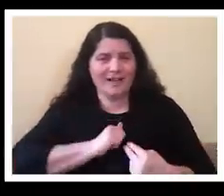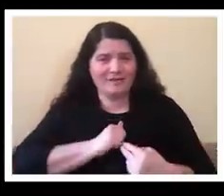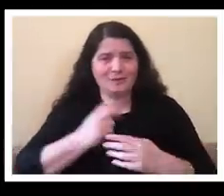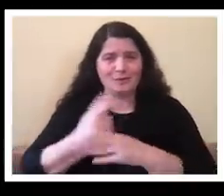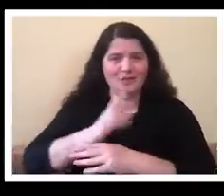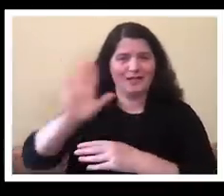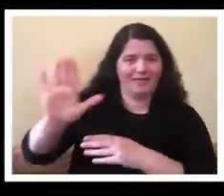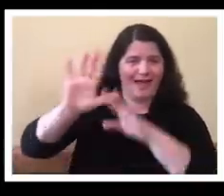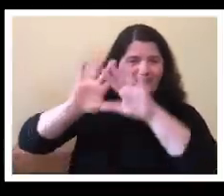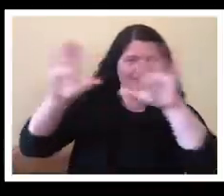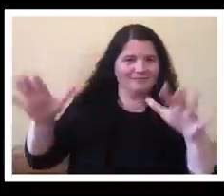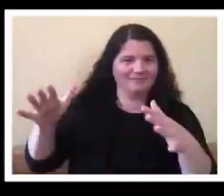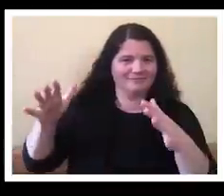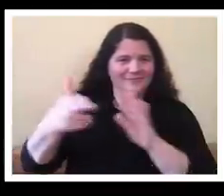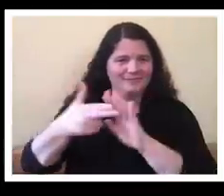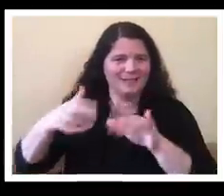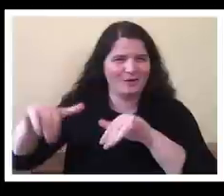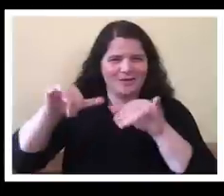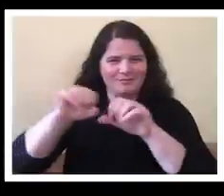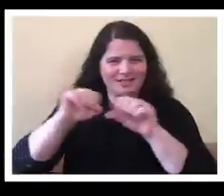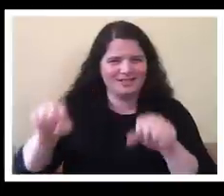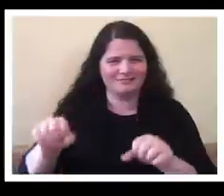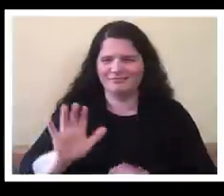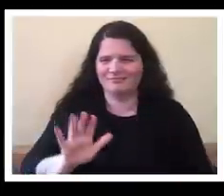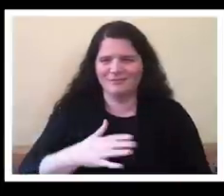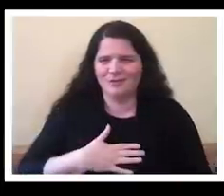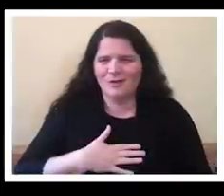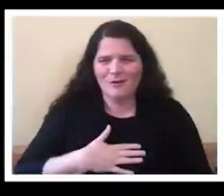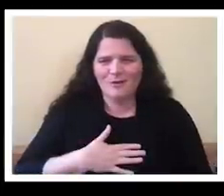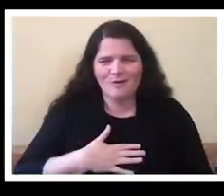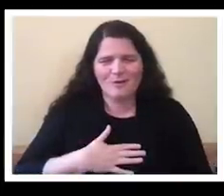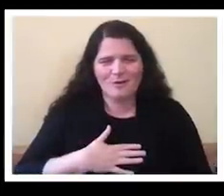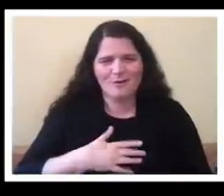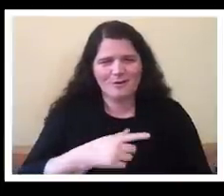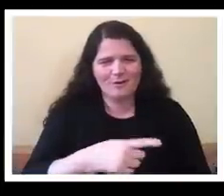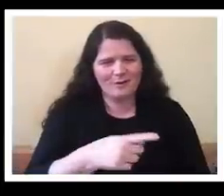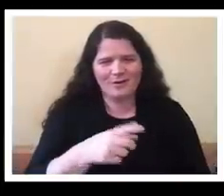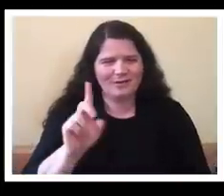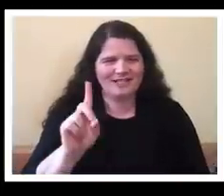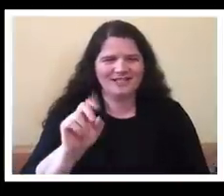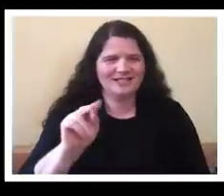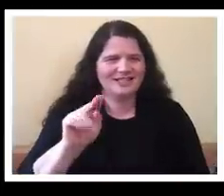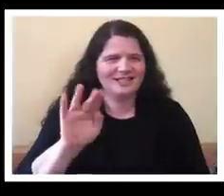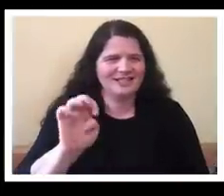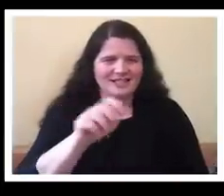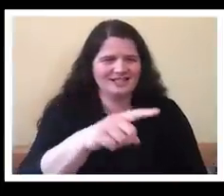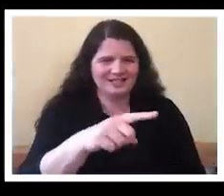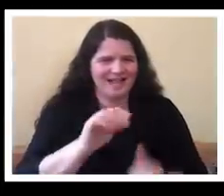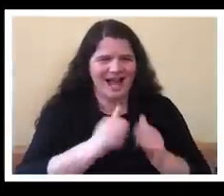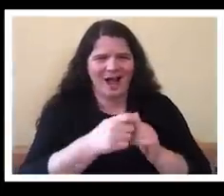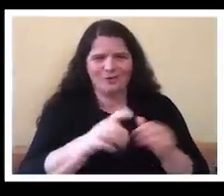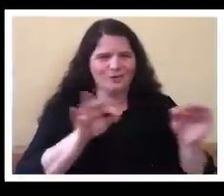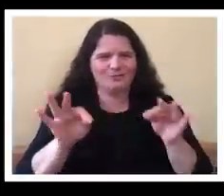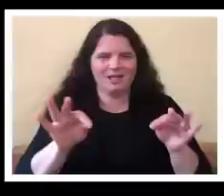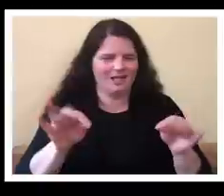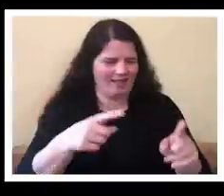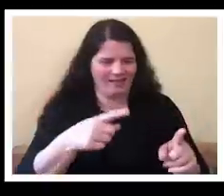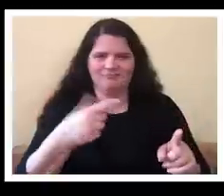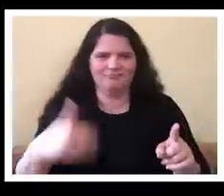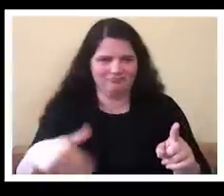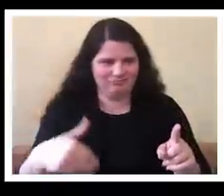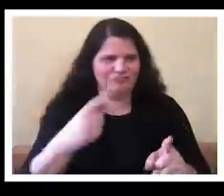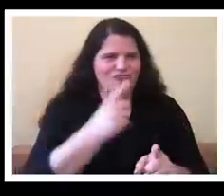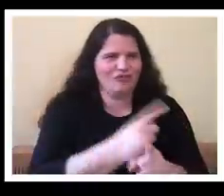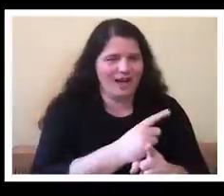you know, watching the film, was a reminder that when you learn to value other